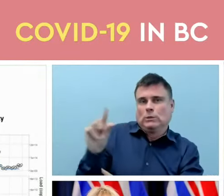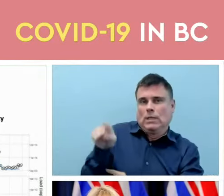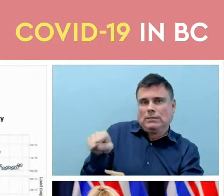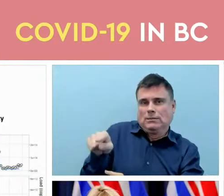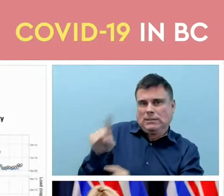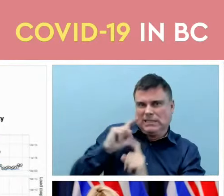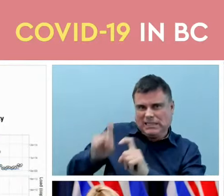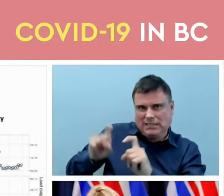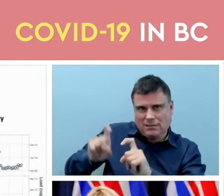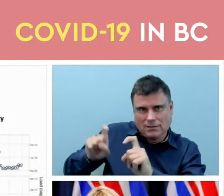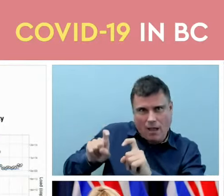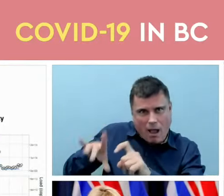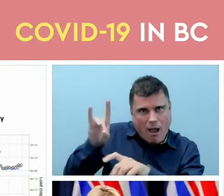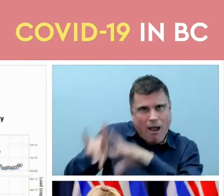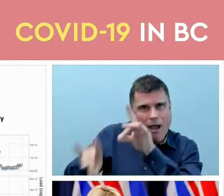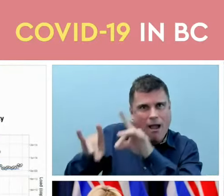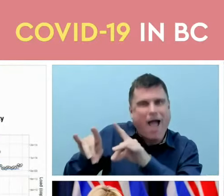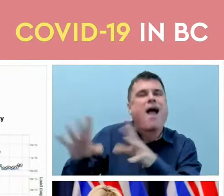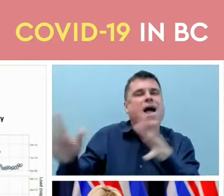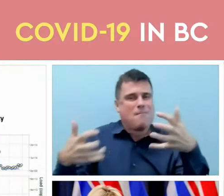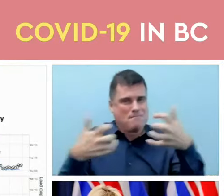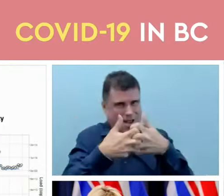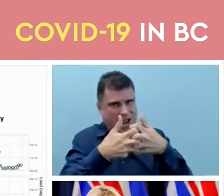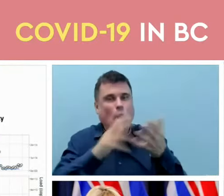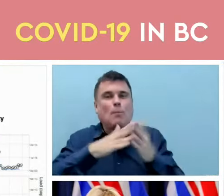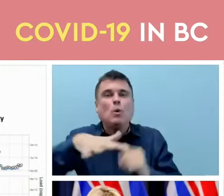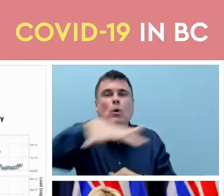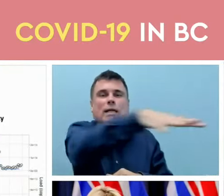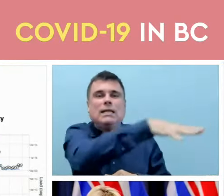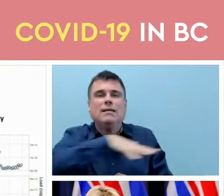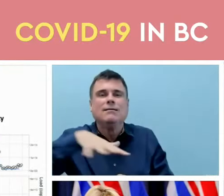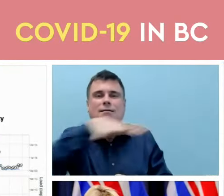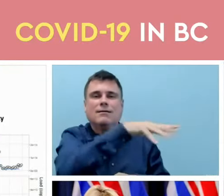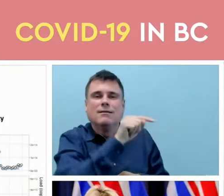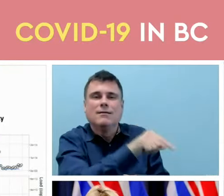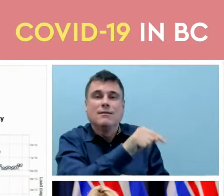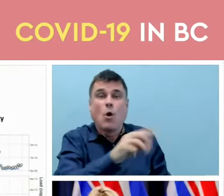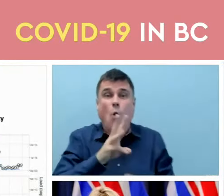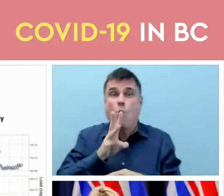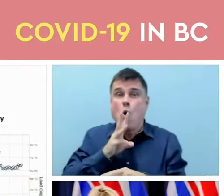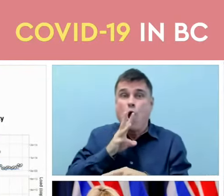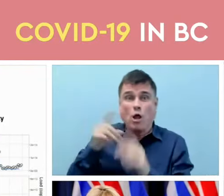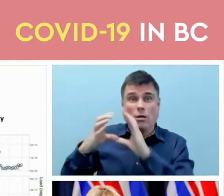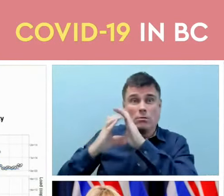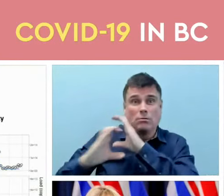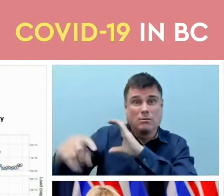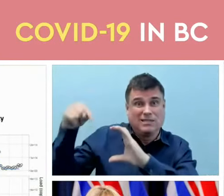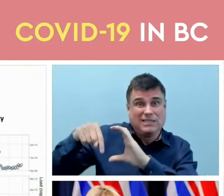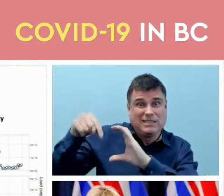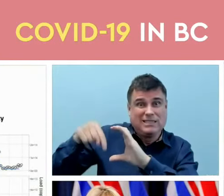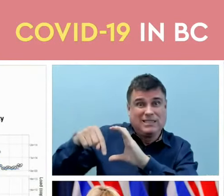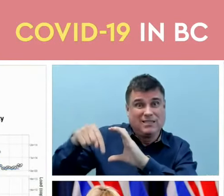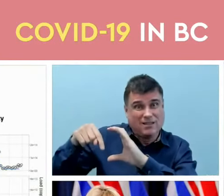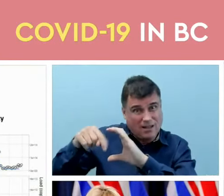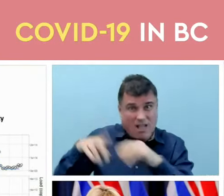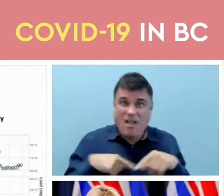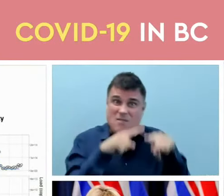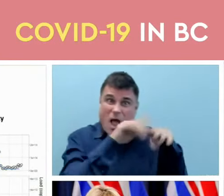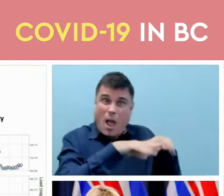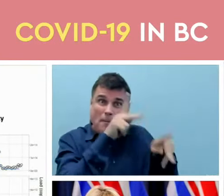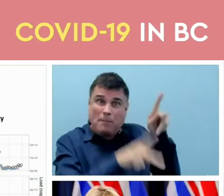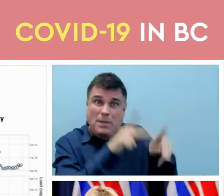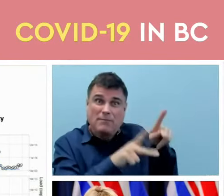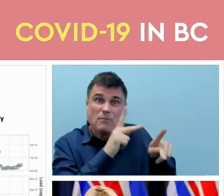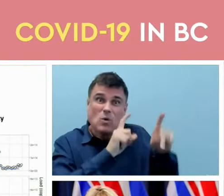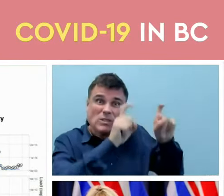and it's not dependent on the number of people who are tested. We have seen a decrease, a steady decrease over the last few